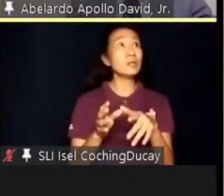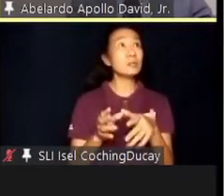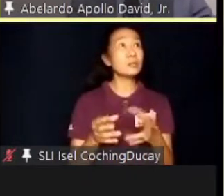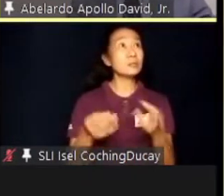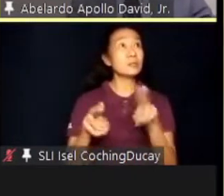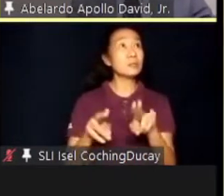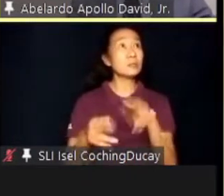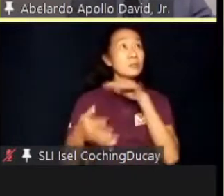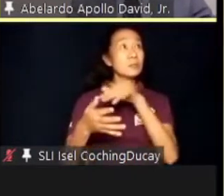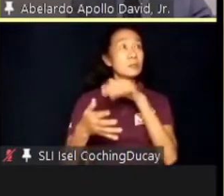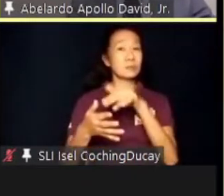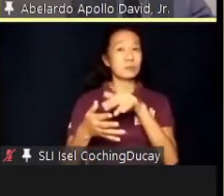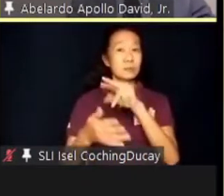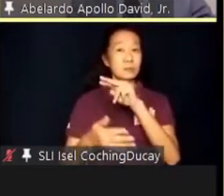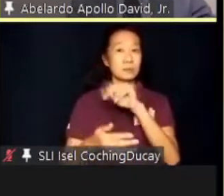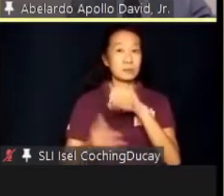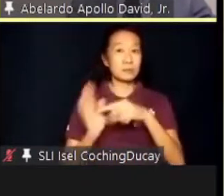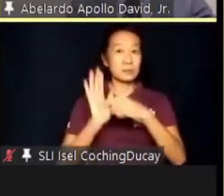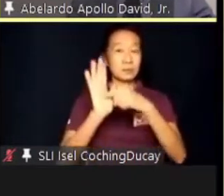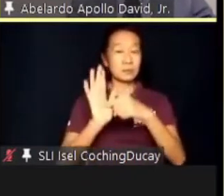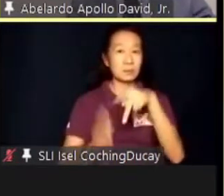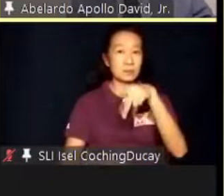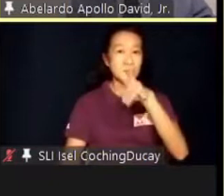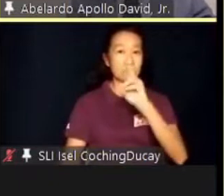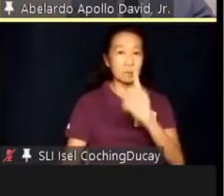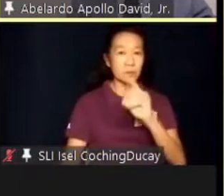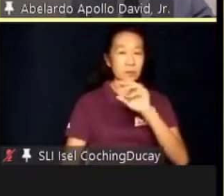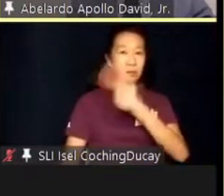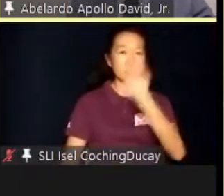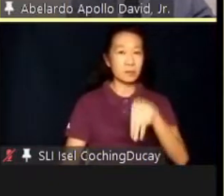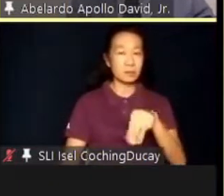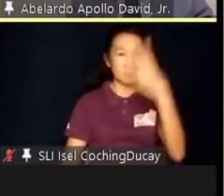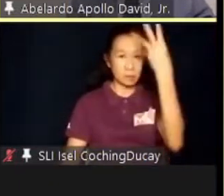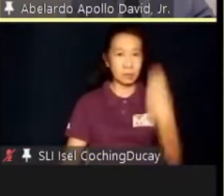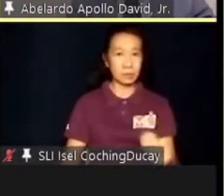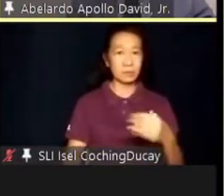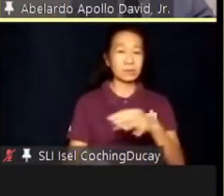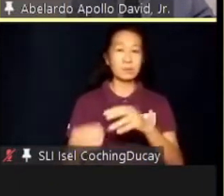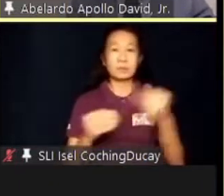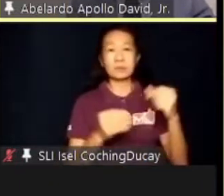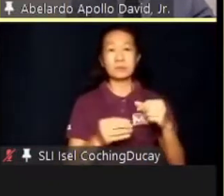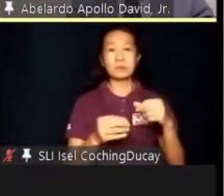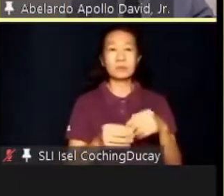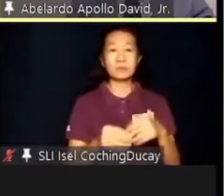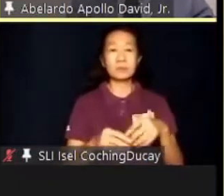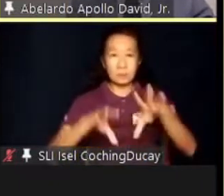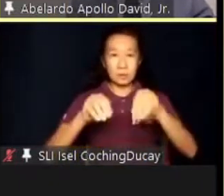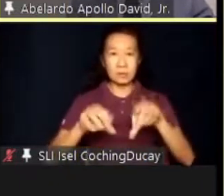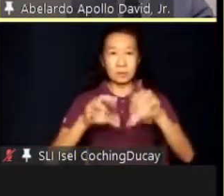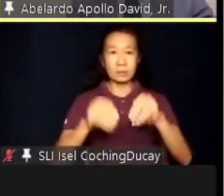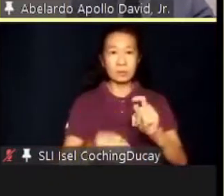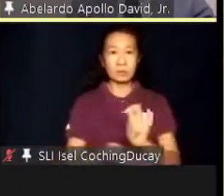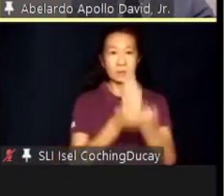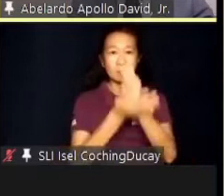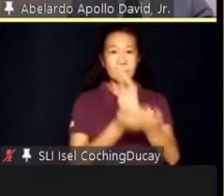A study by NINA revealed that PWDs in Manila and Batangas mostly engaged in massage, BPO,